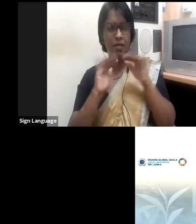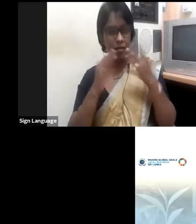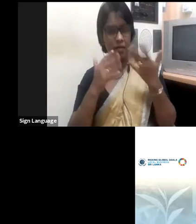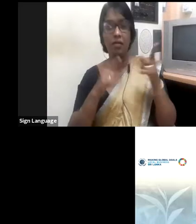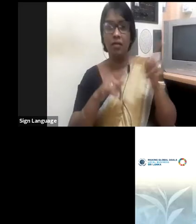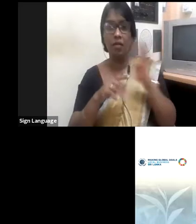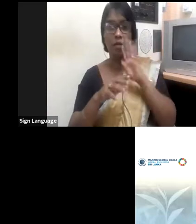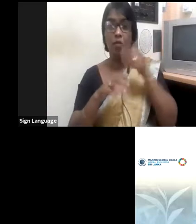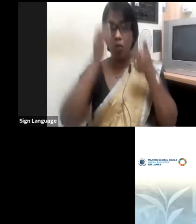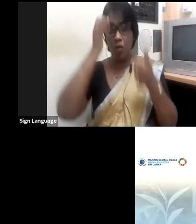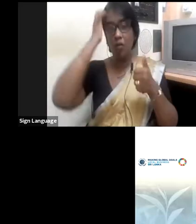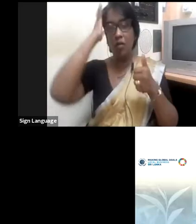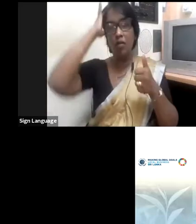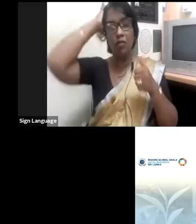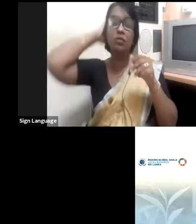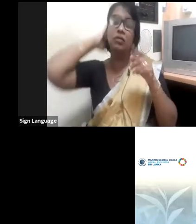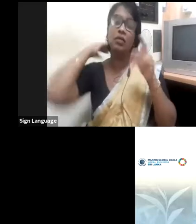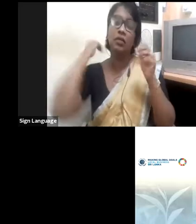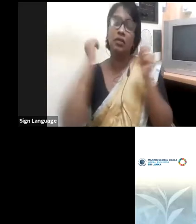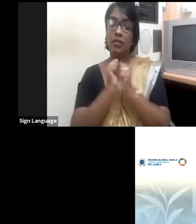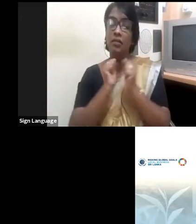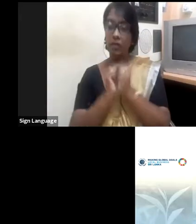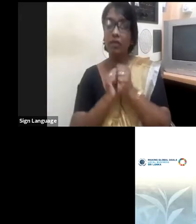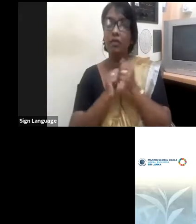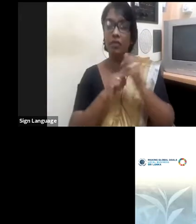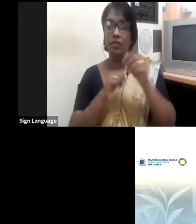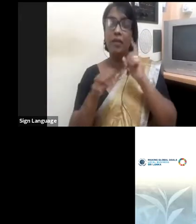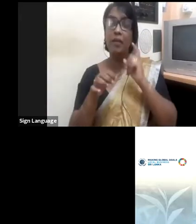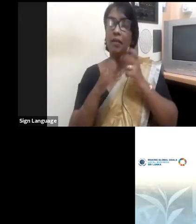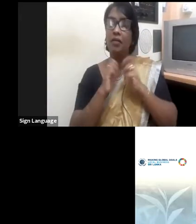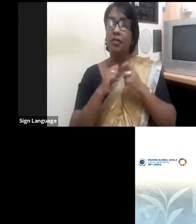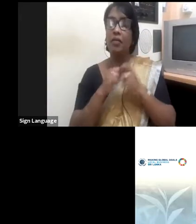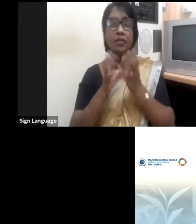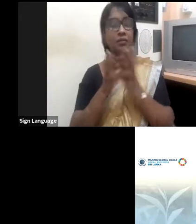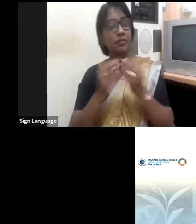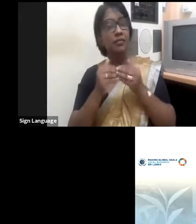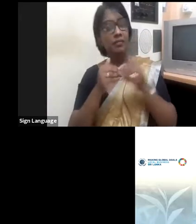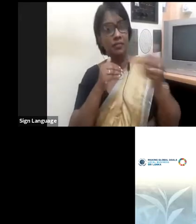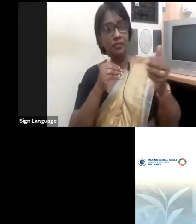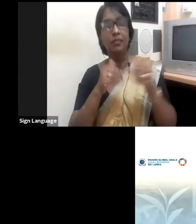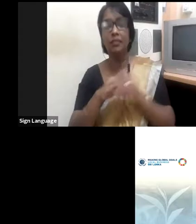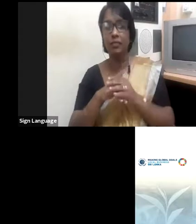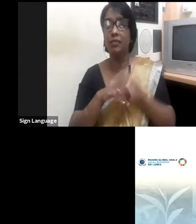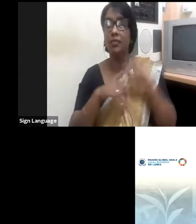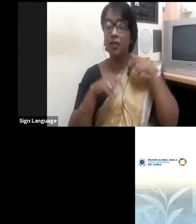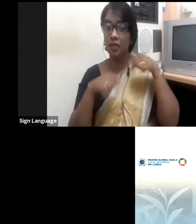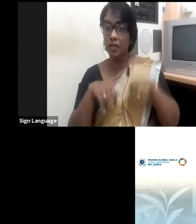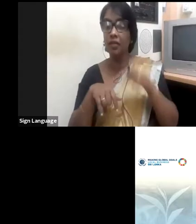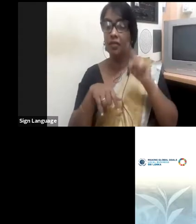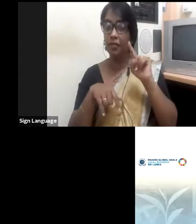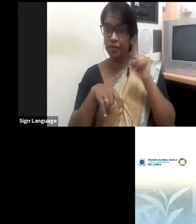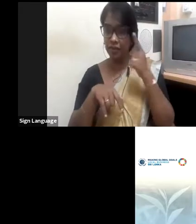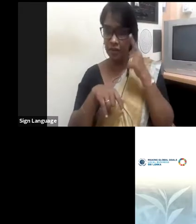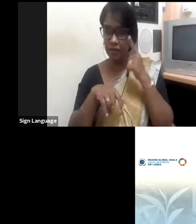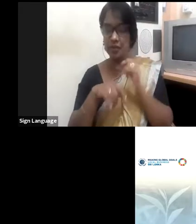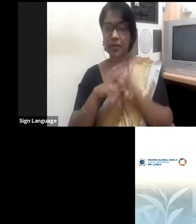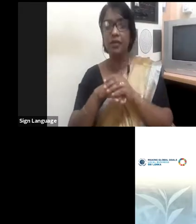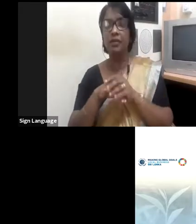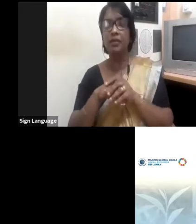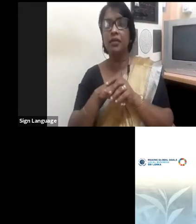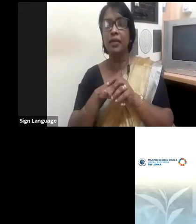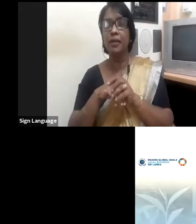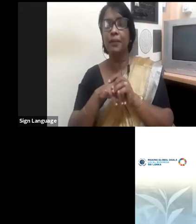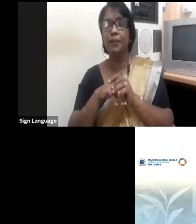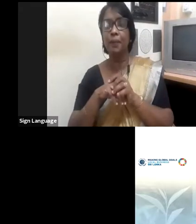answer session for this panel discussion. And what I would like to do, firstly, is to get some